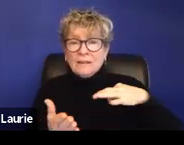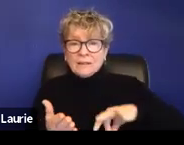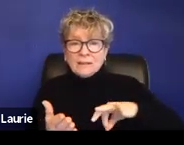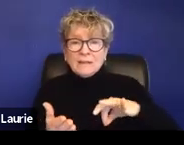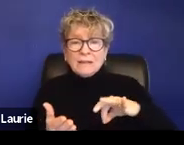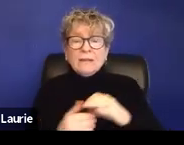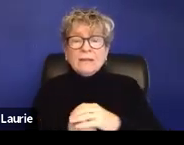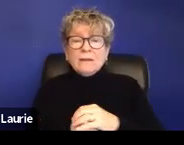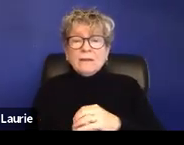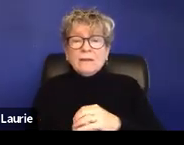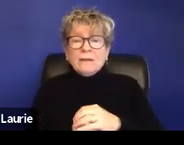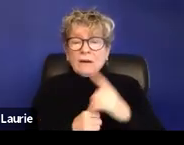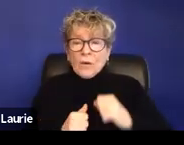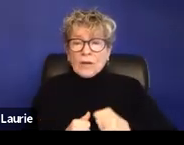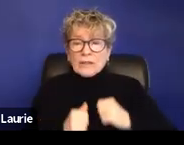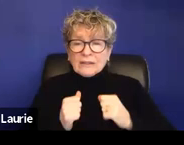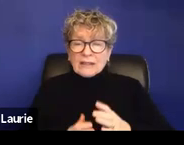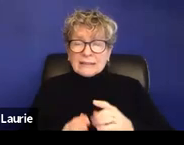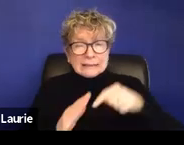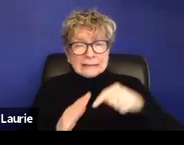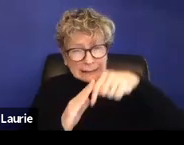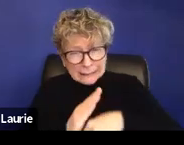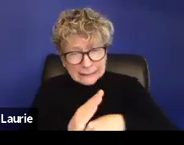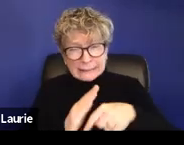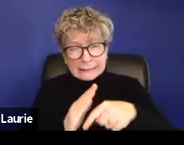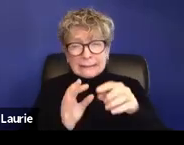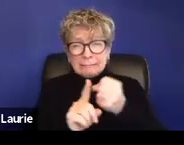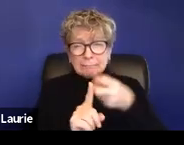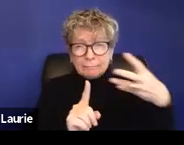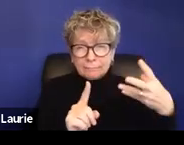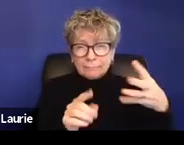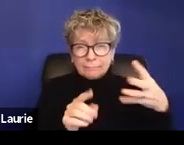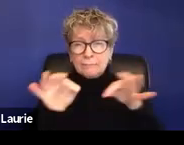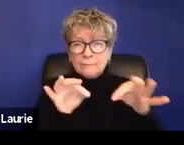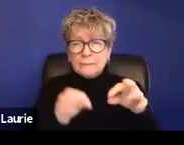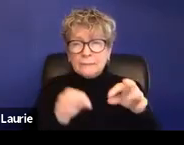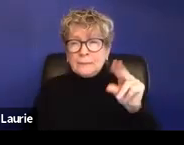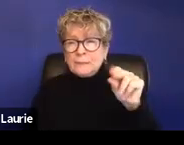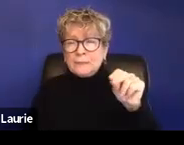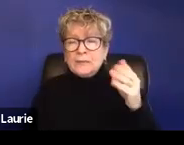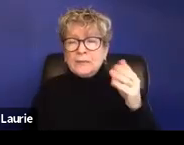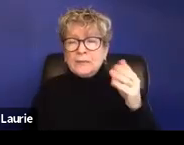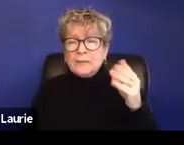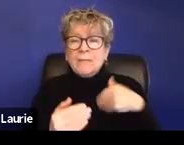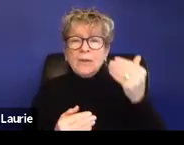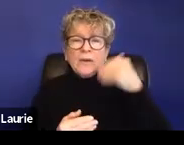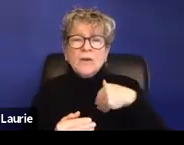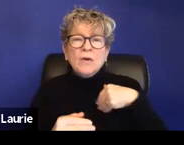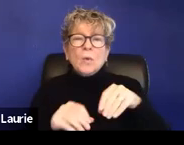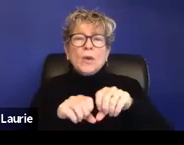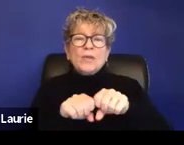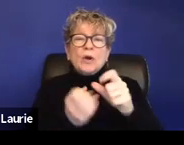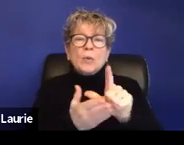Um, I'm not going to get into it because many of you are probably familiar with crime victim compensation.